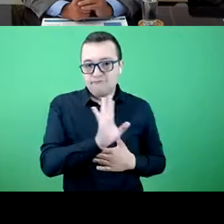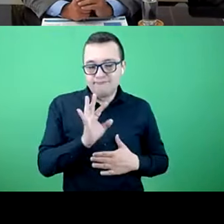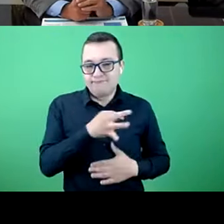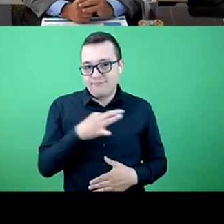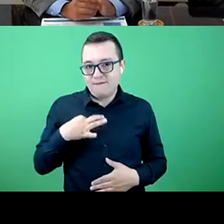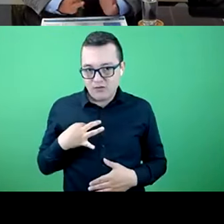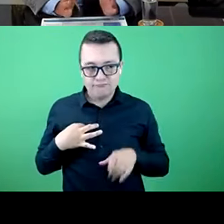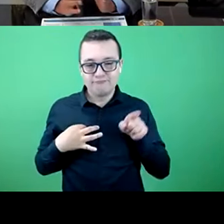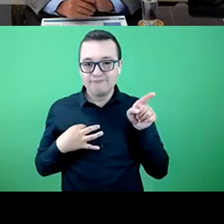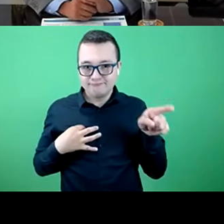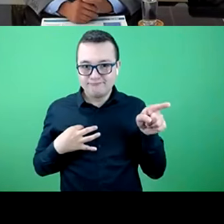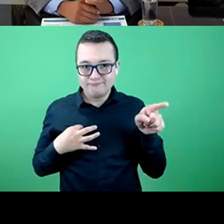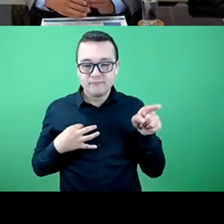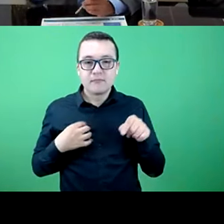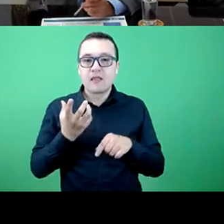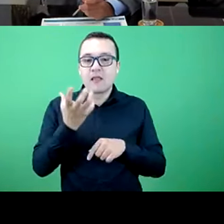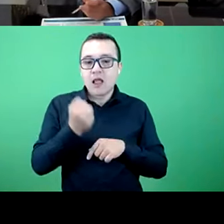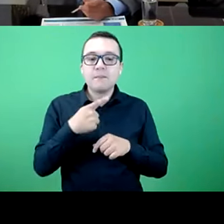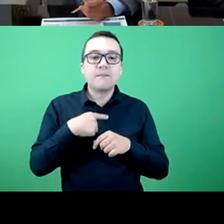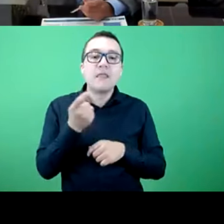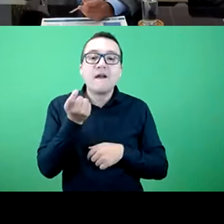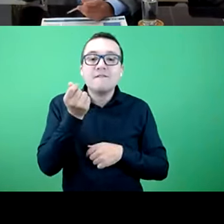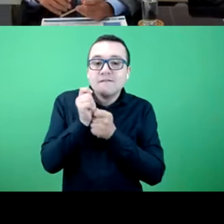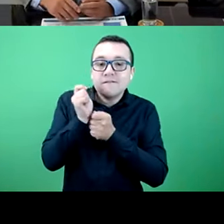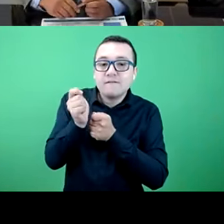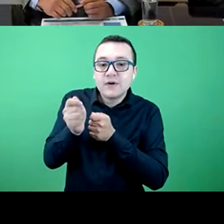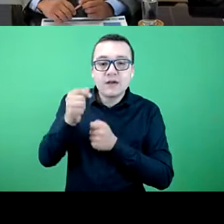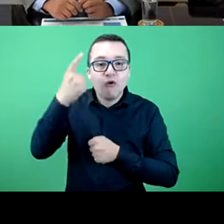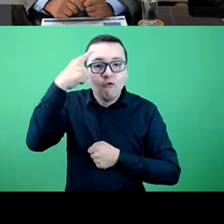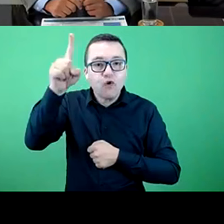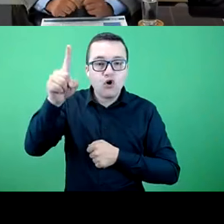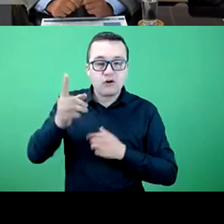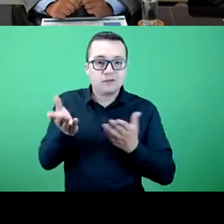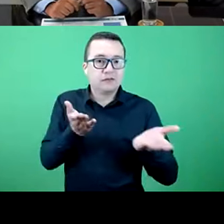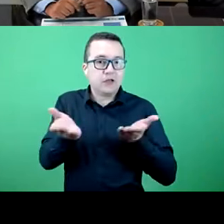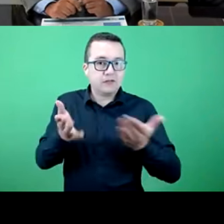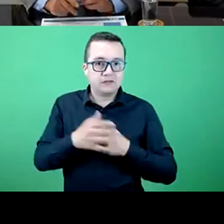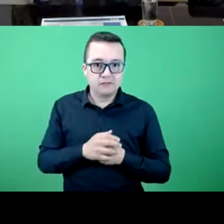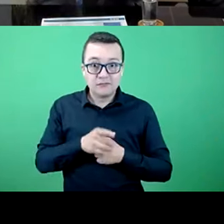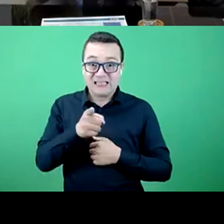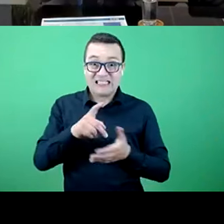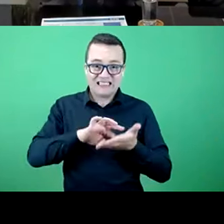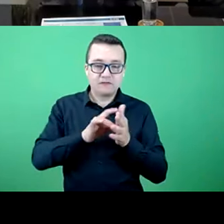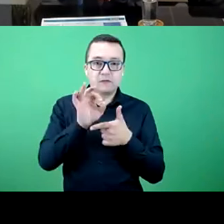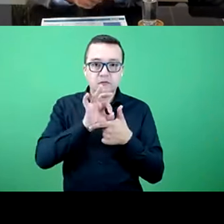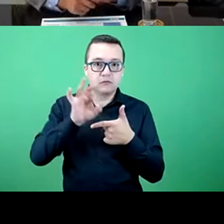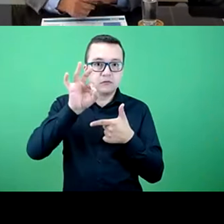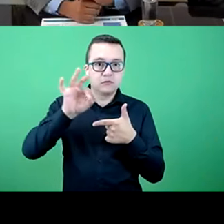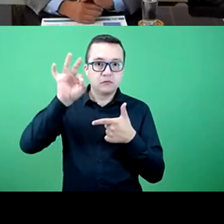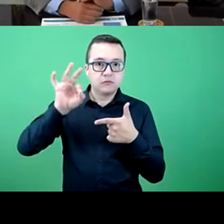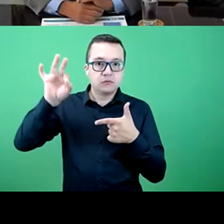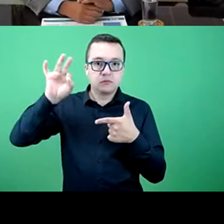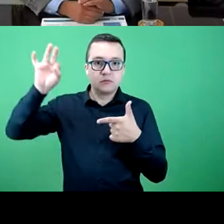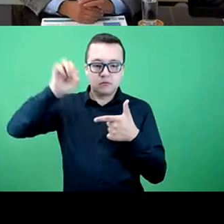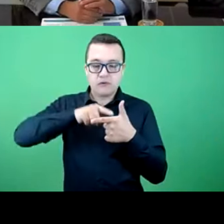Chile, they are basically governed by market regulations or rules, rather, like fee-for-savis and